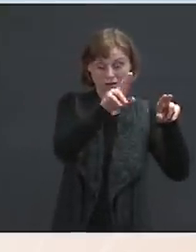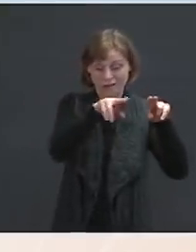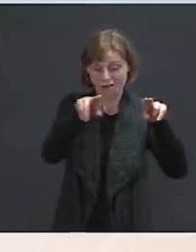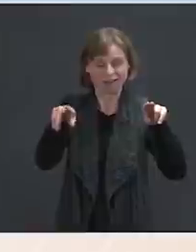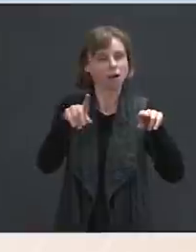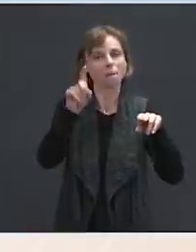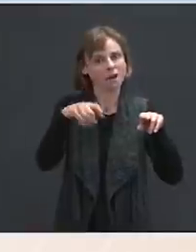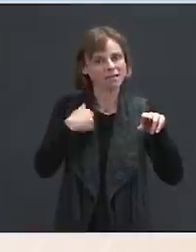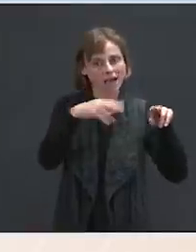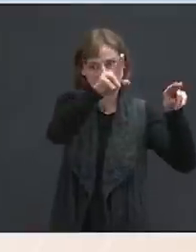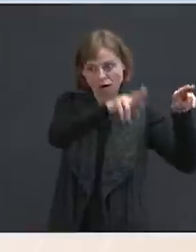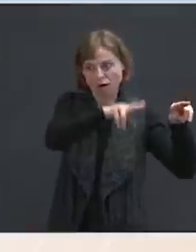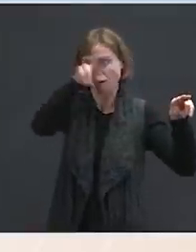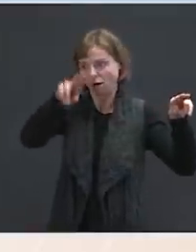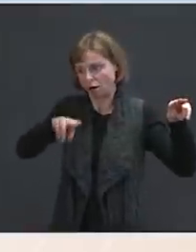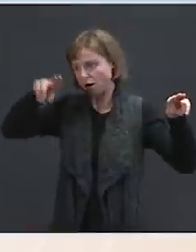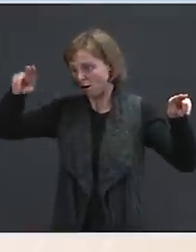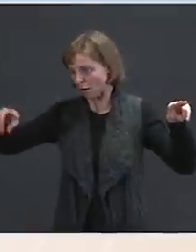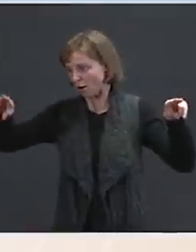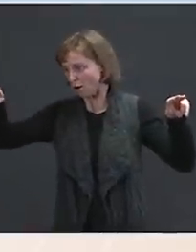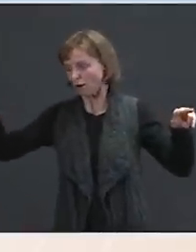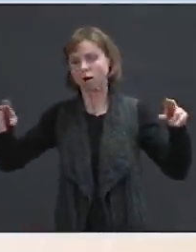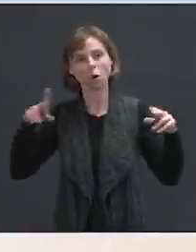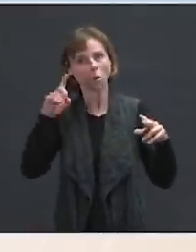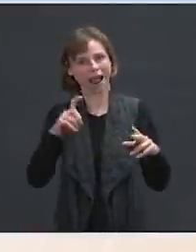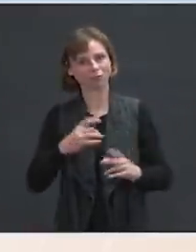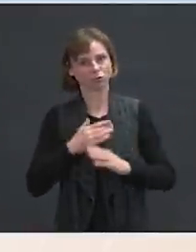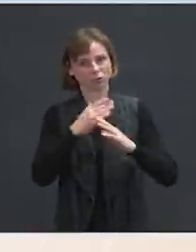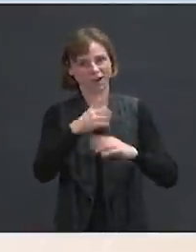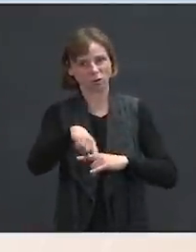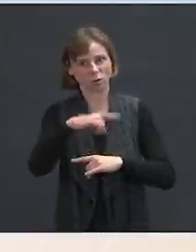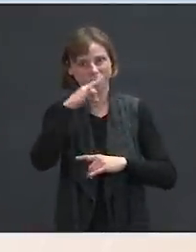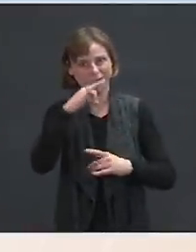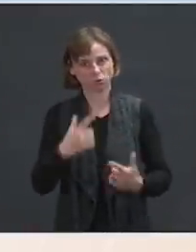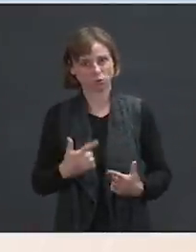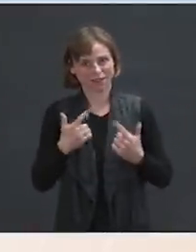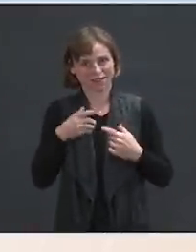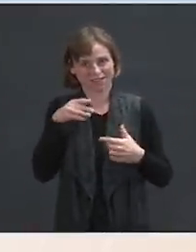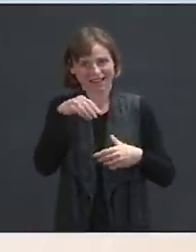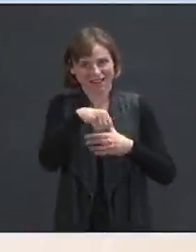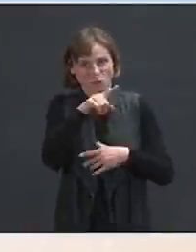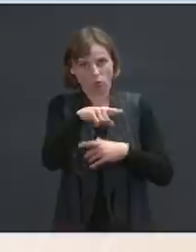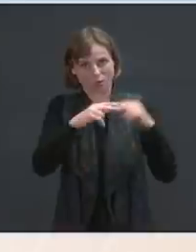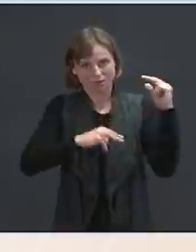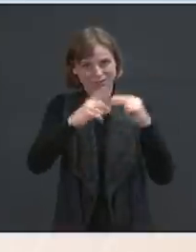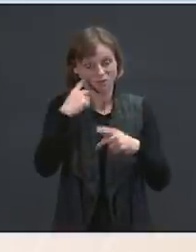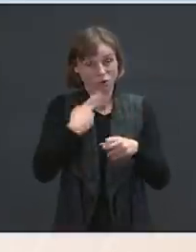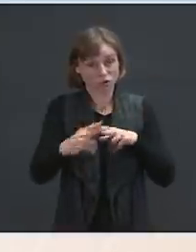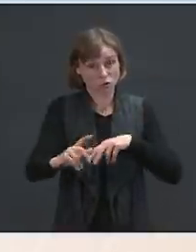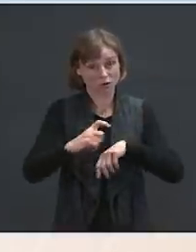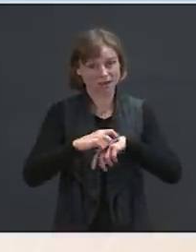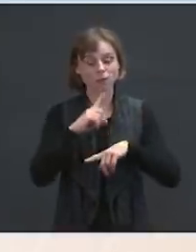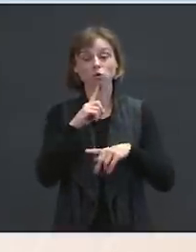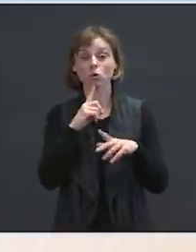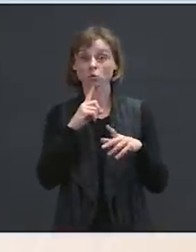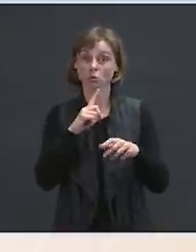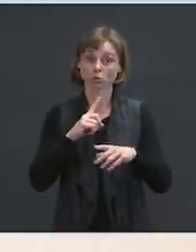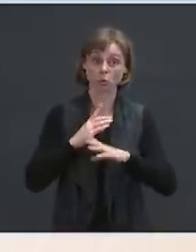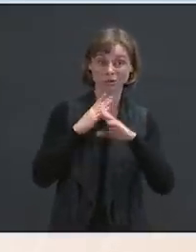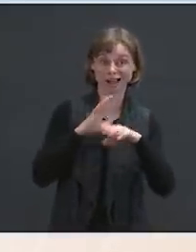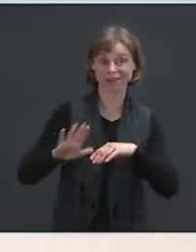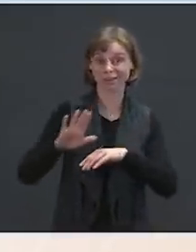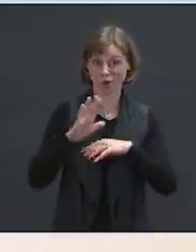kids who are living in those facilities for a short period of time. And to ensure the health and safety of these kids,